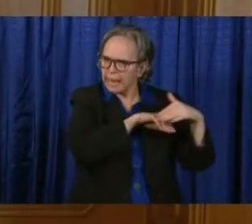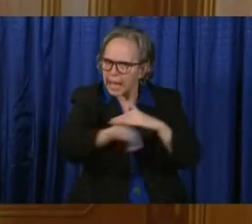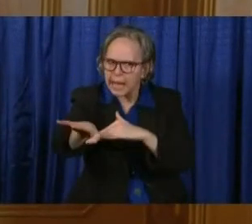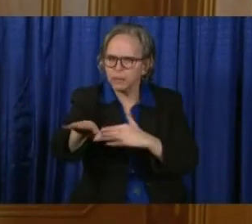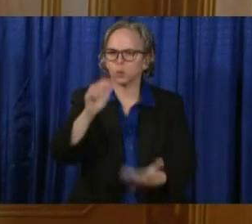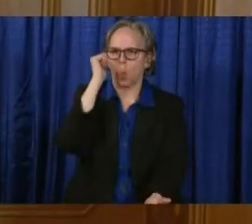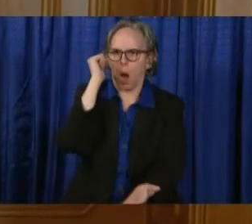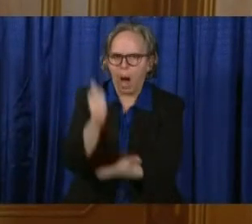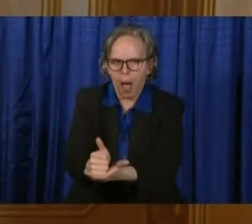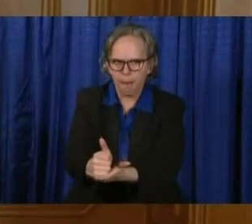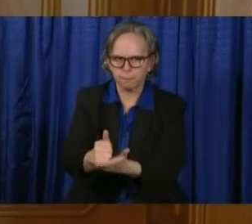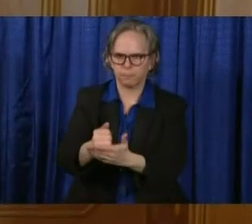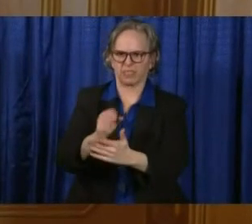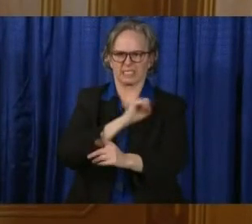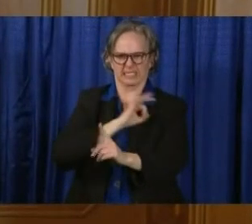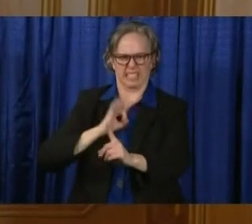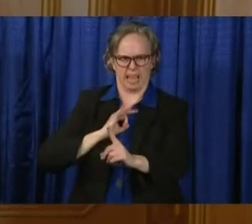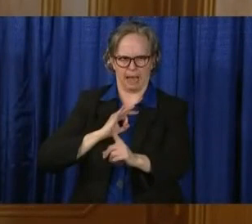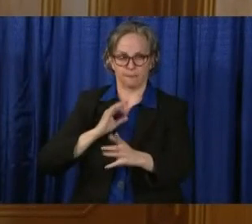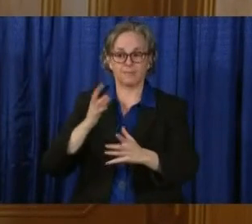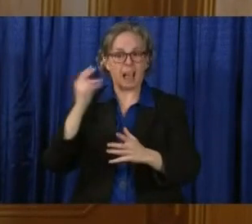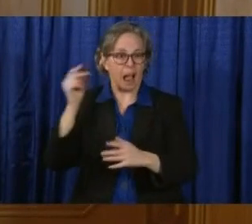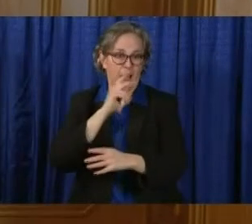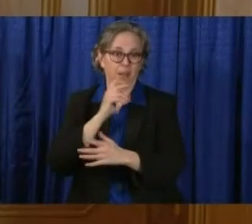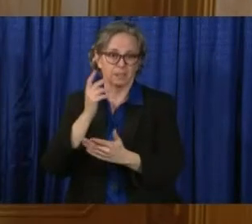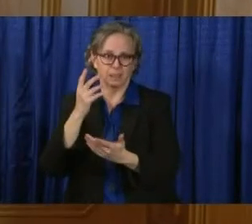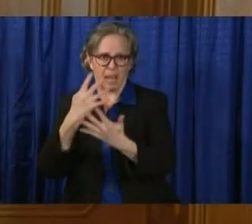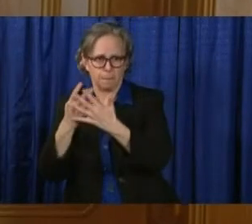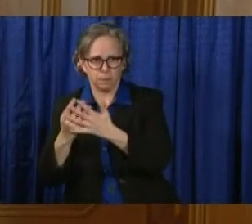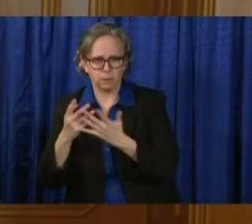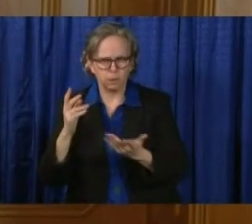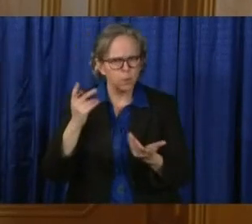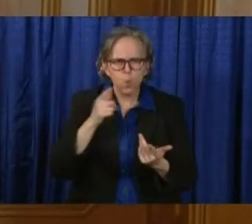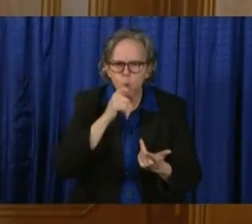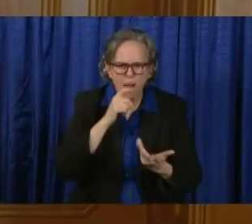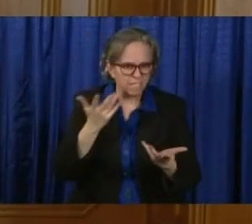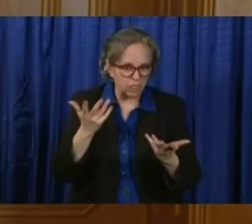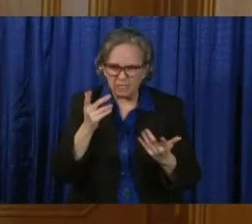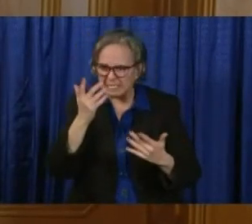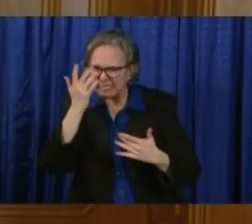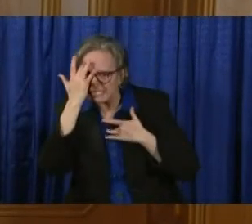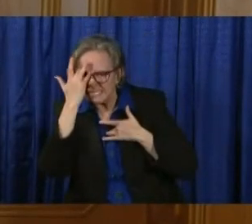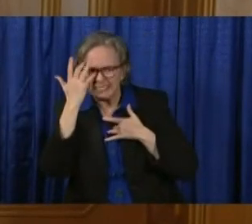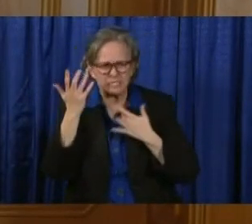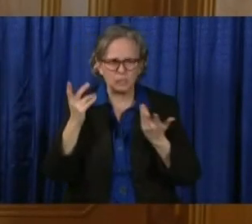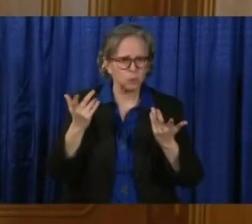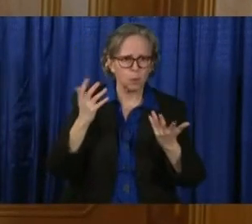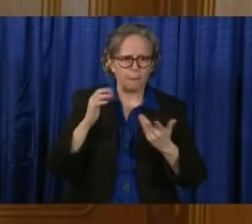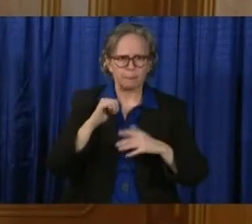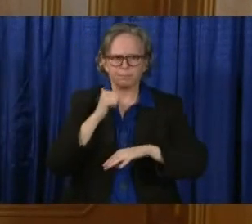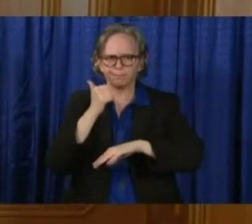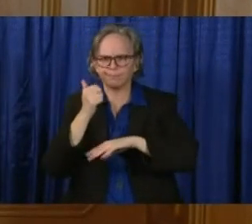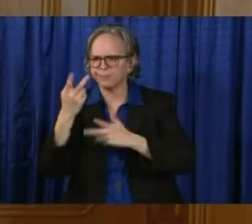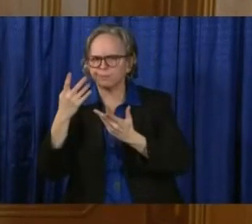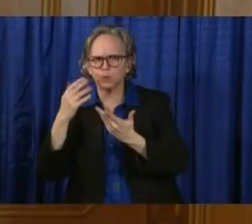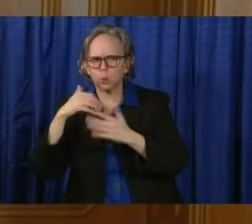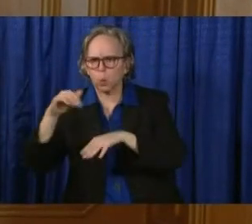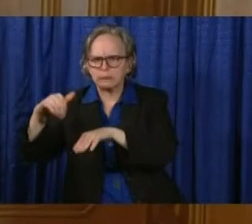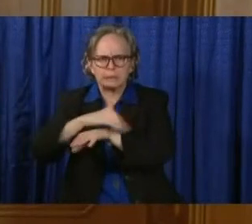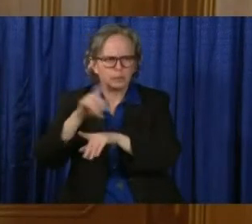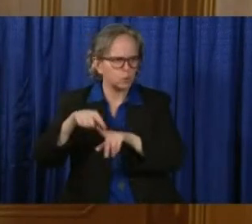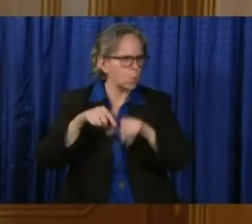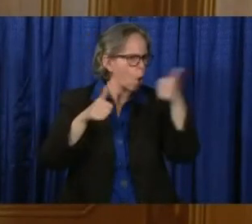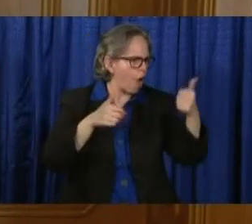treat those they can, while triaging others with serious symptoms for hospital care. The Guard also